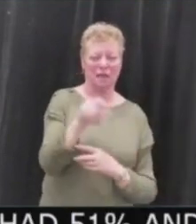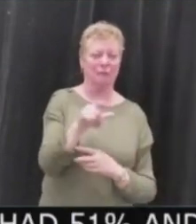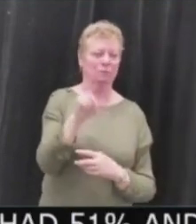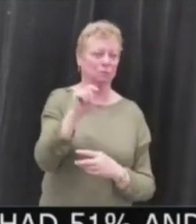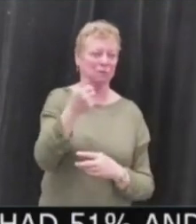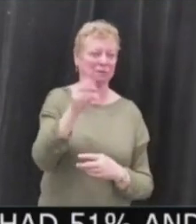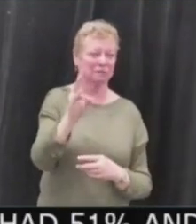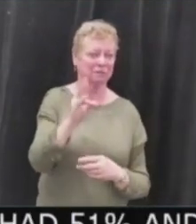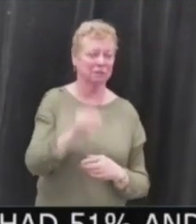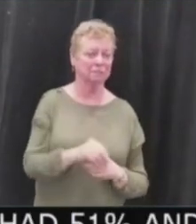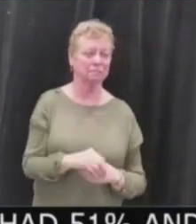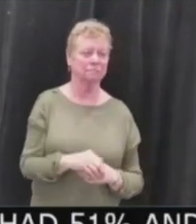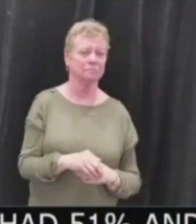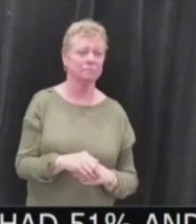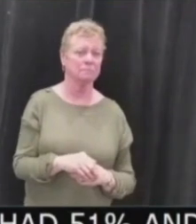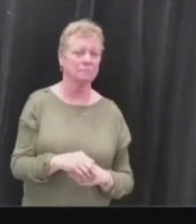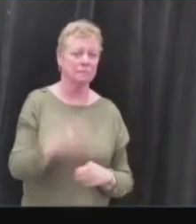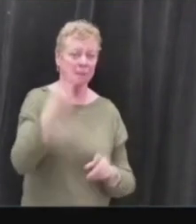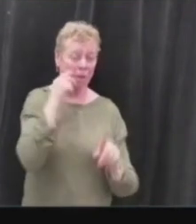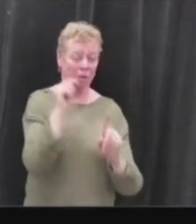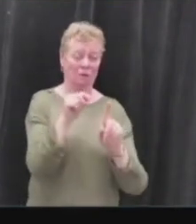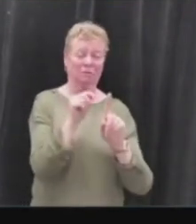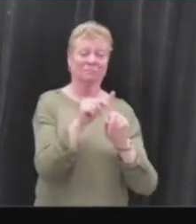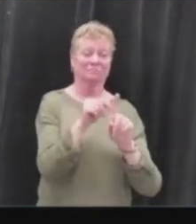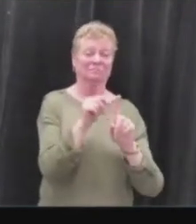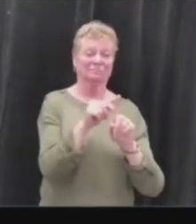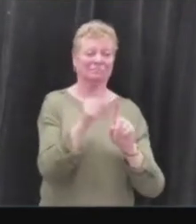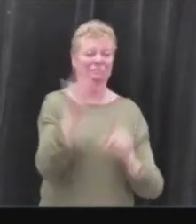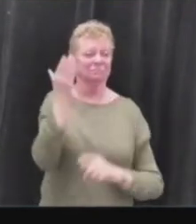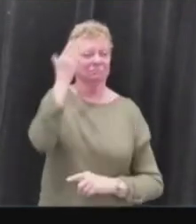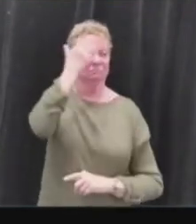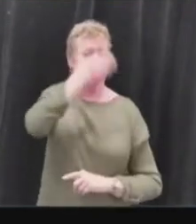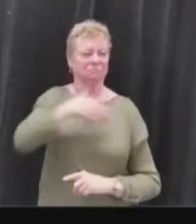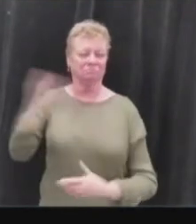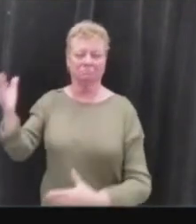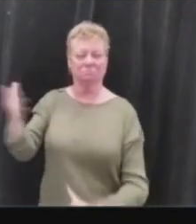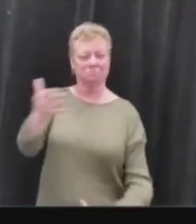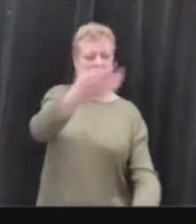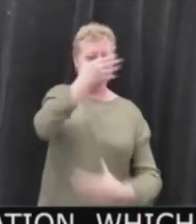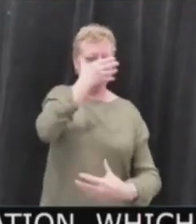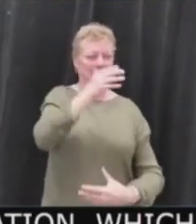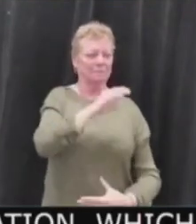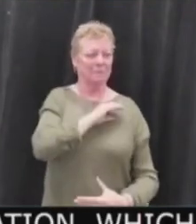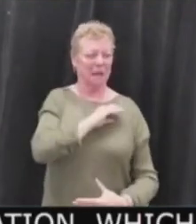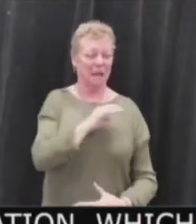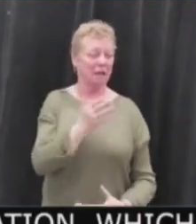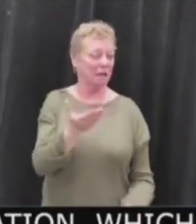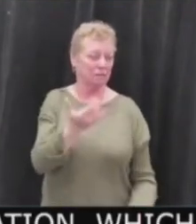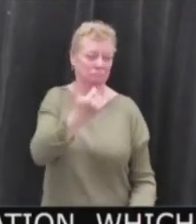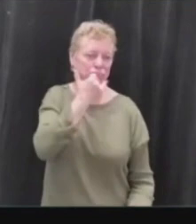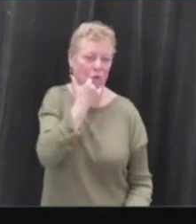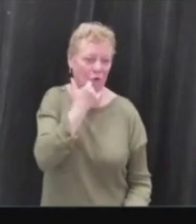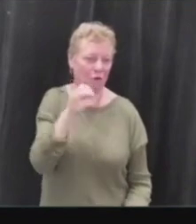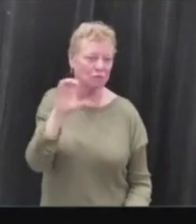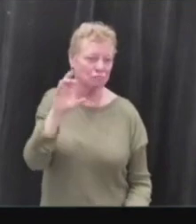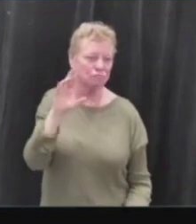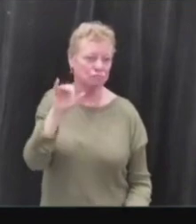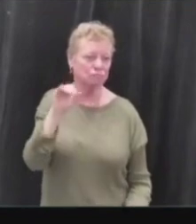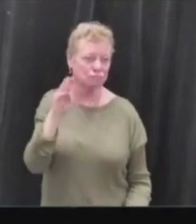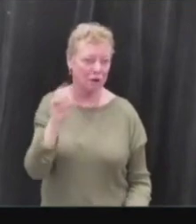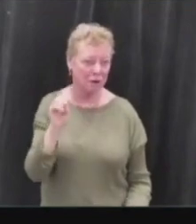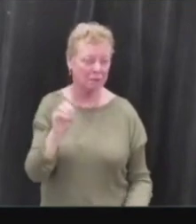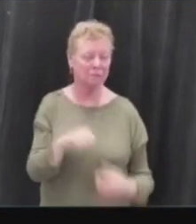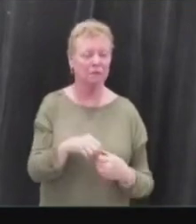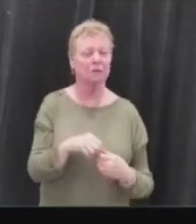Now, the perpetrator, as we know, used police impersonation, which is itself a crime. Now, we have seen the passage of the Police Identity Management